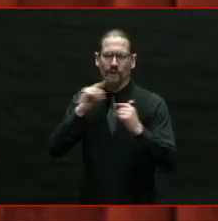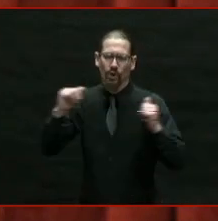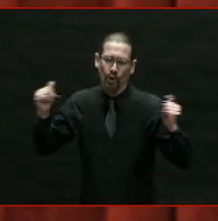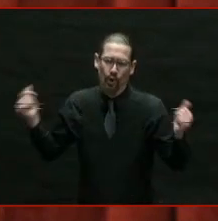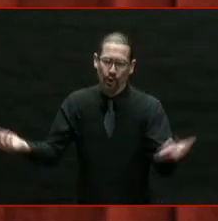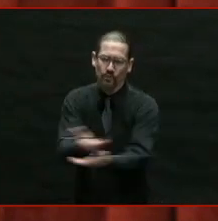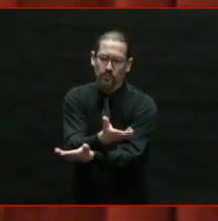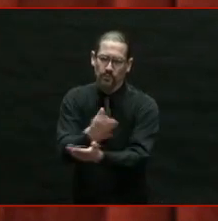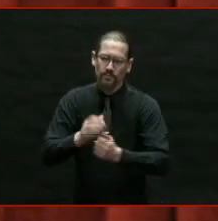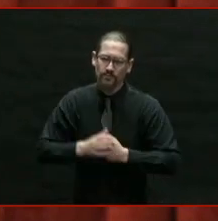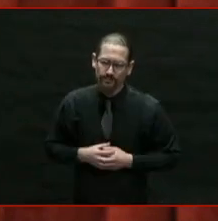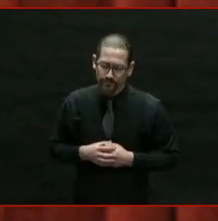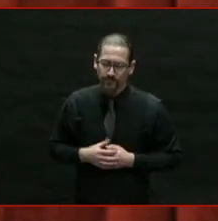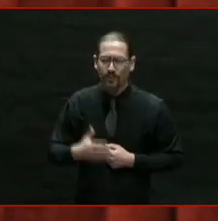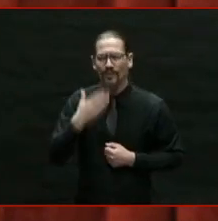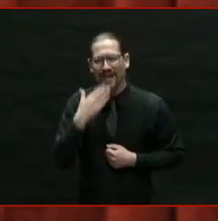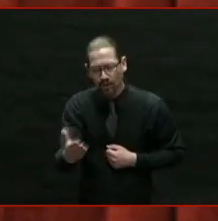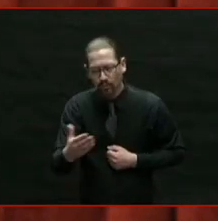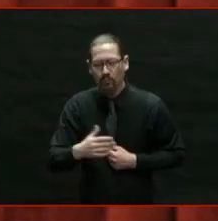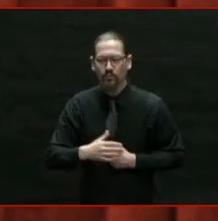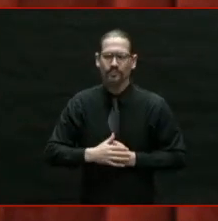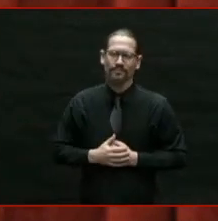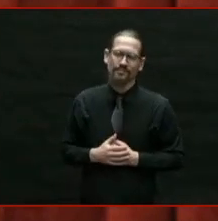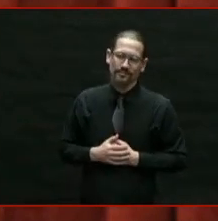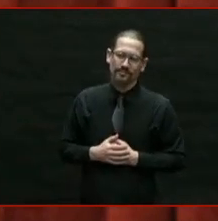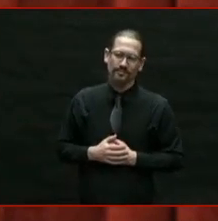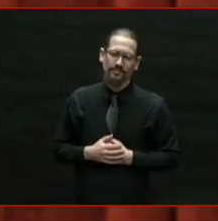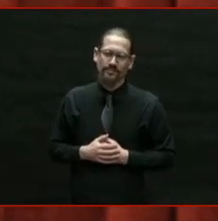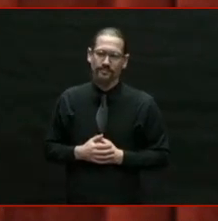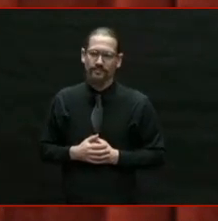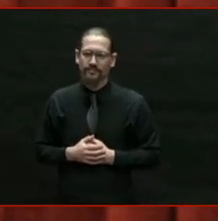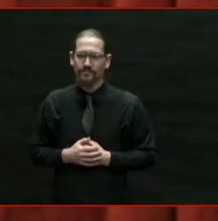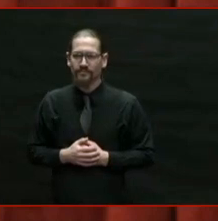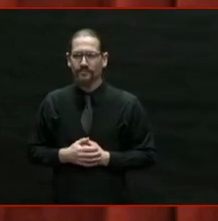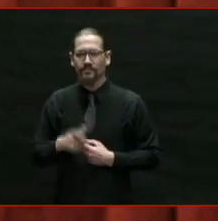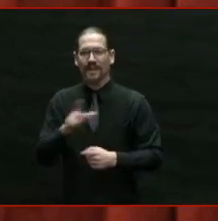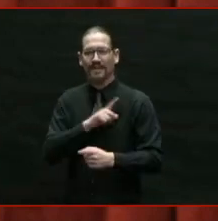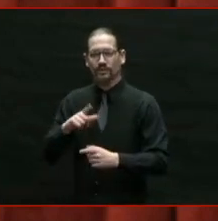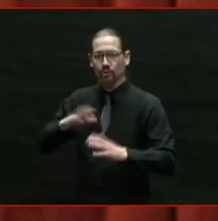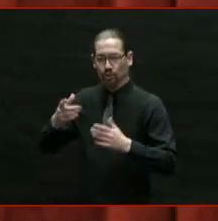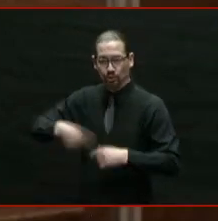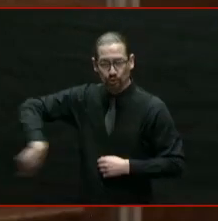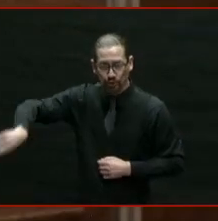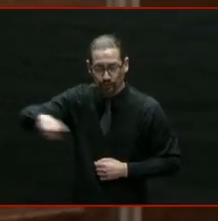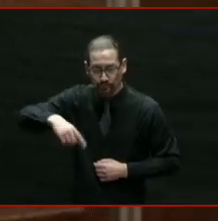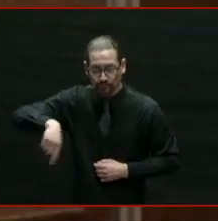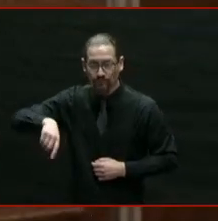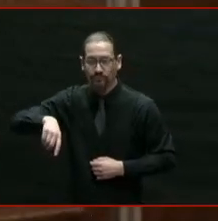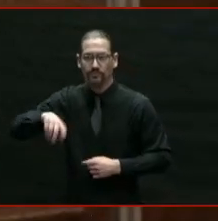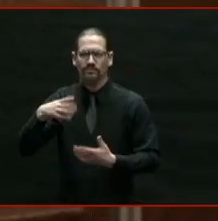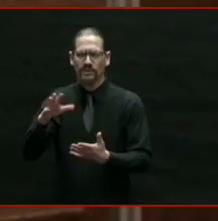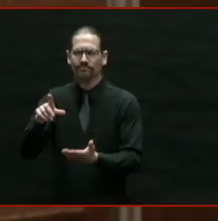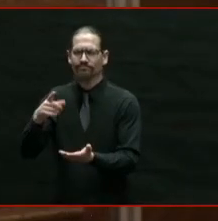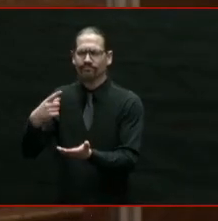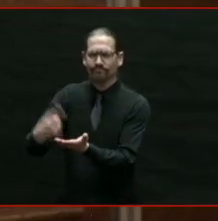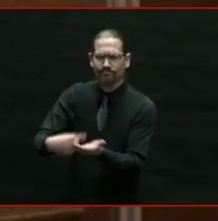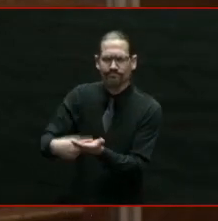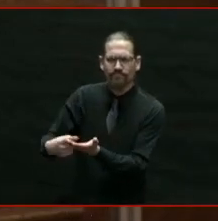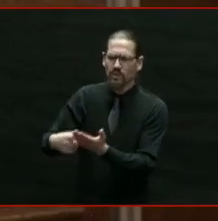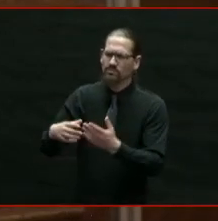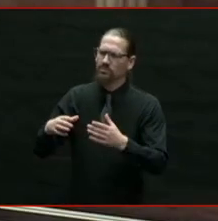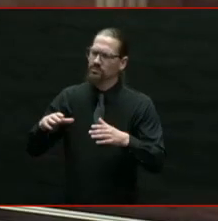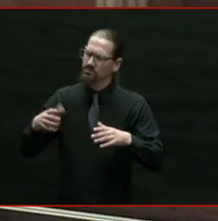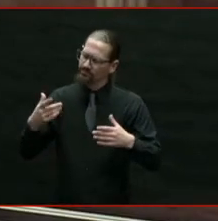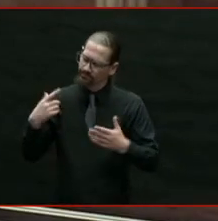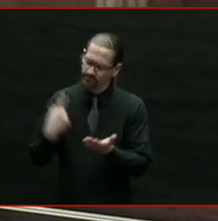I want to thank you for doing what's right, for leaning in, and for giving people in Rhode